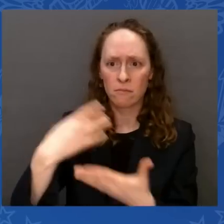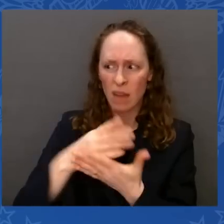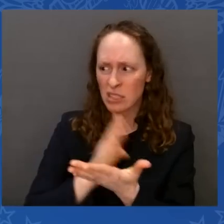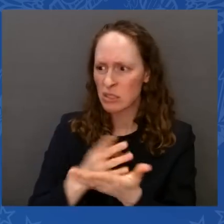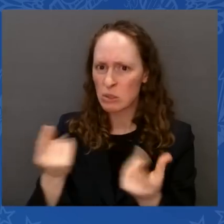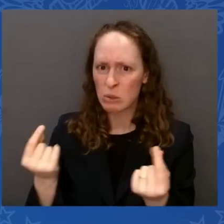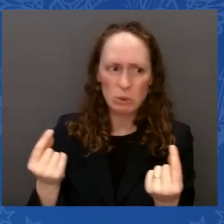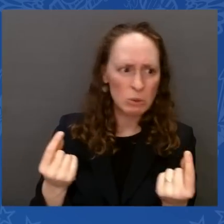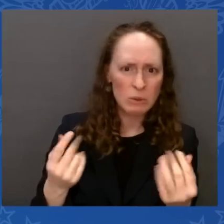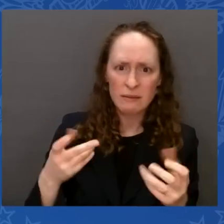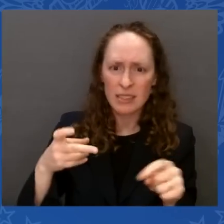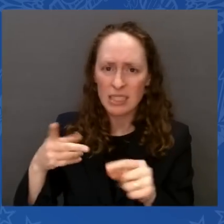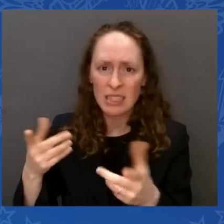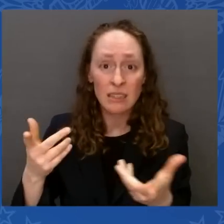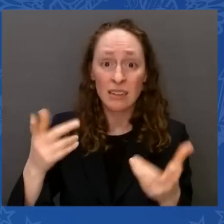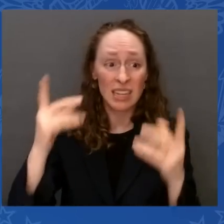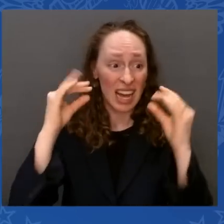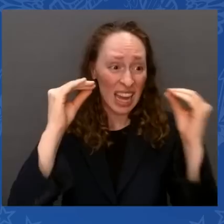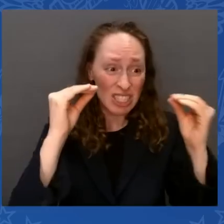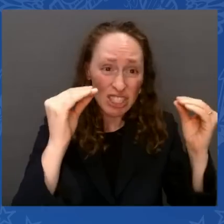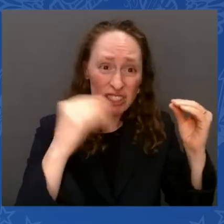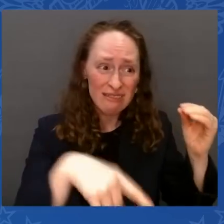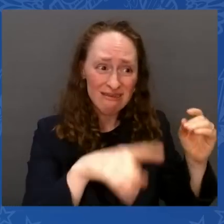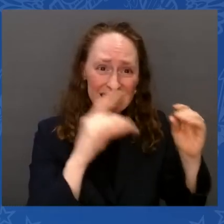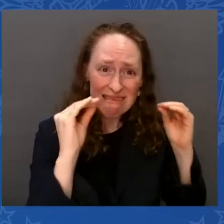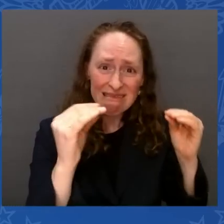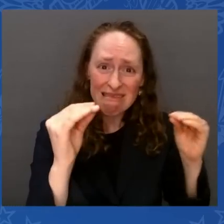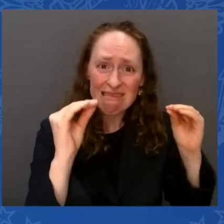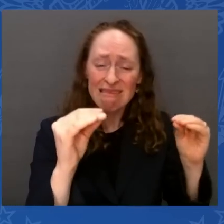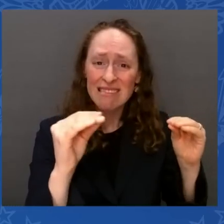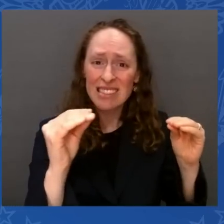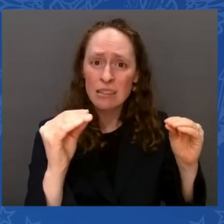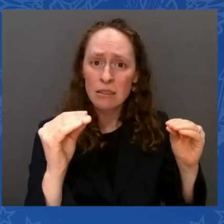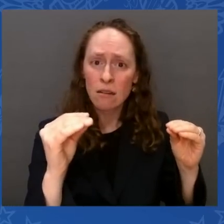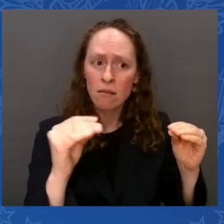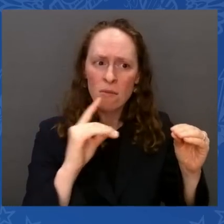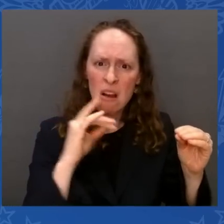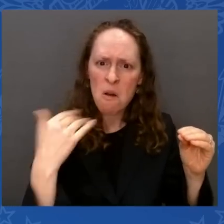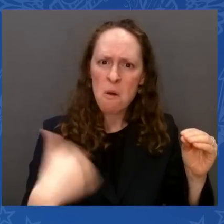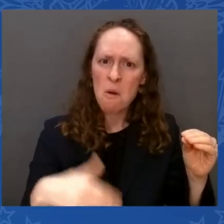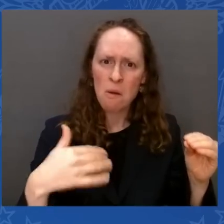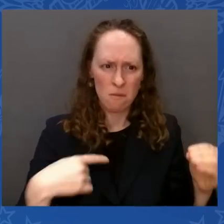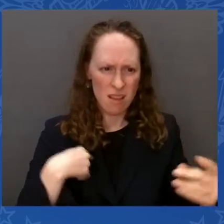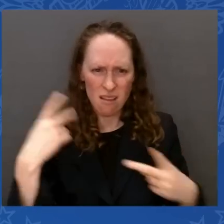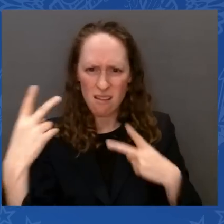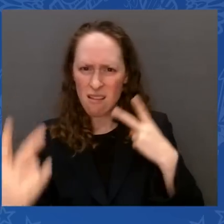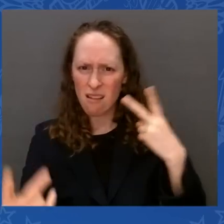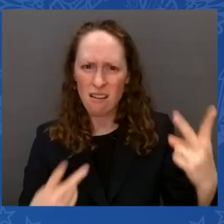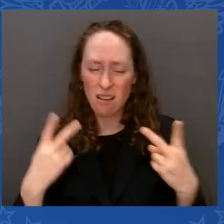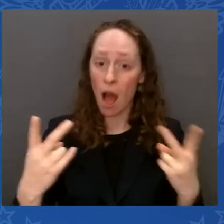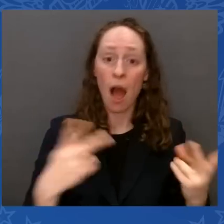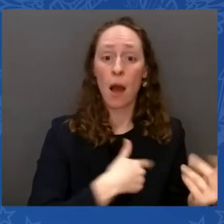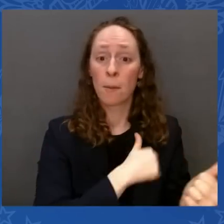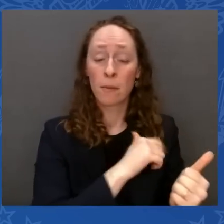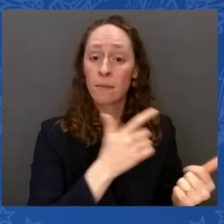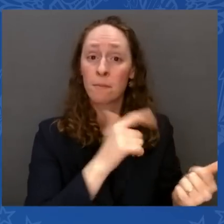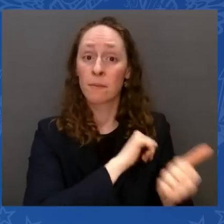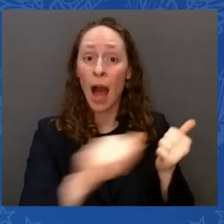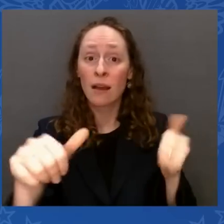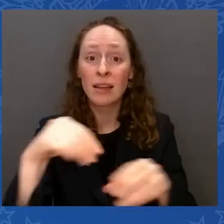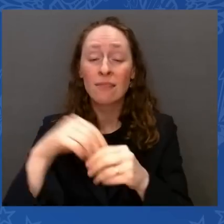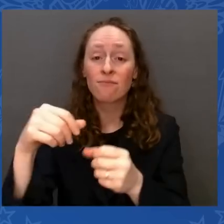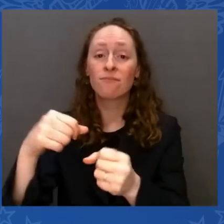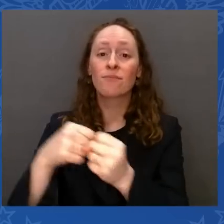your districts. In addition to that, we did so much more. We passed the largest investment in infrastructure since Eisenhower's interstate highway system.